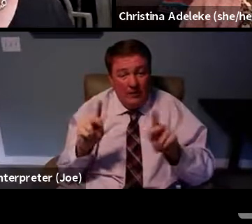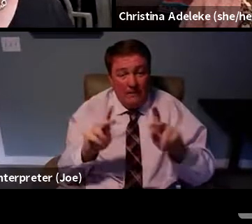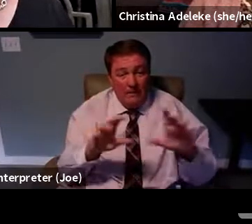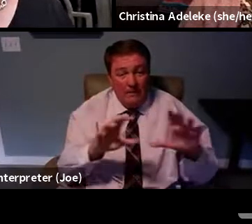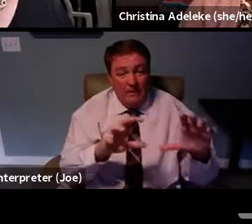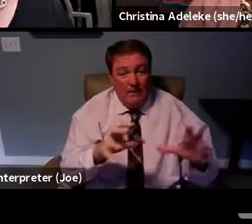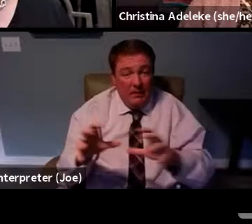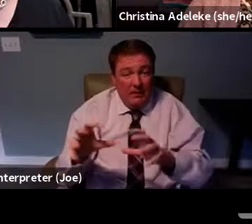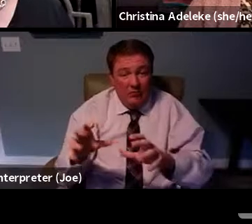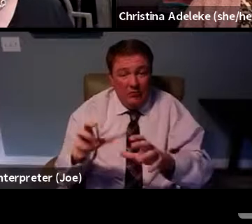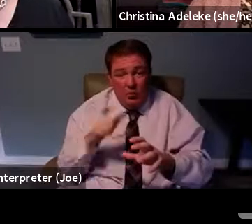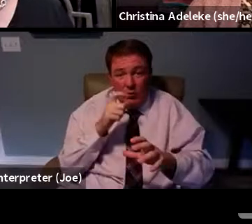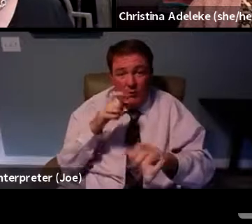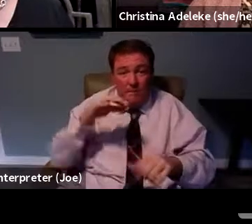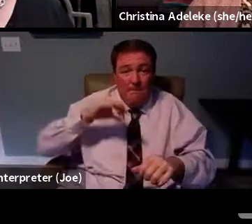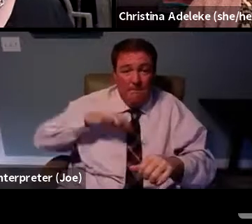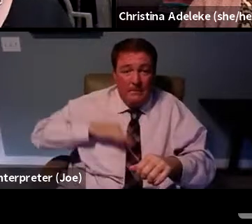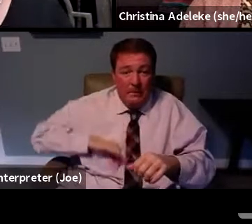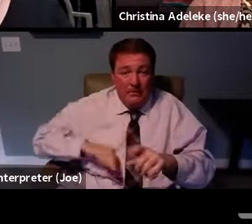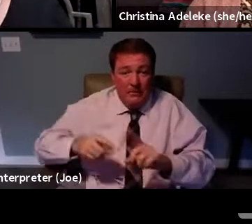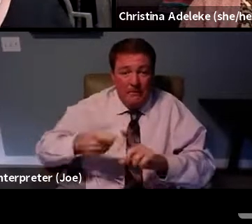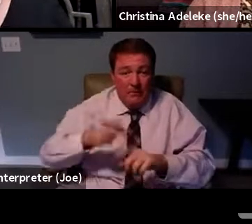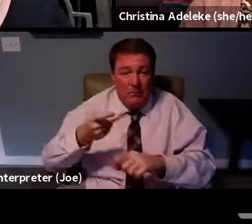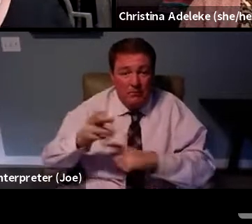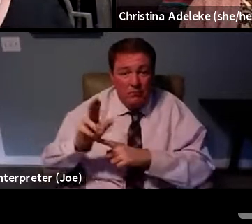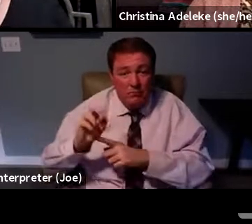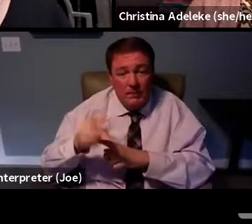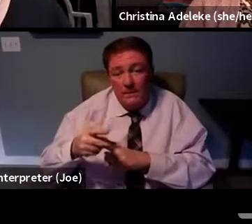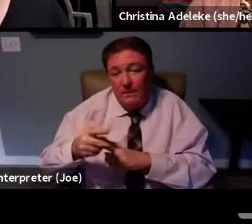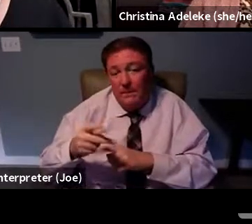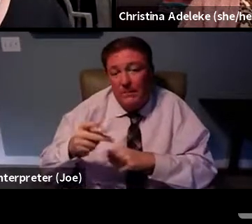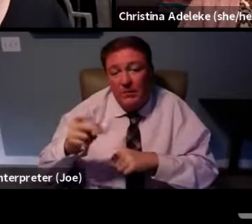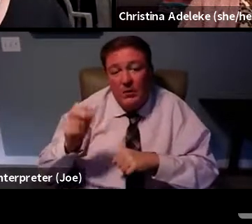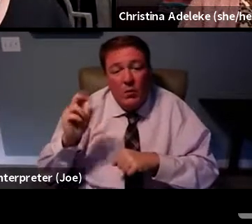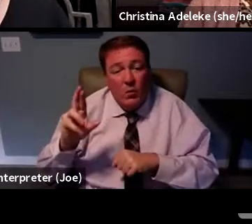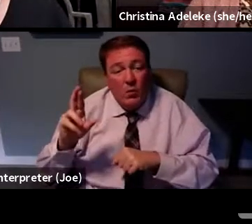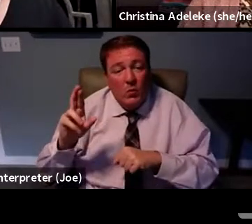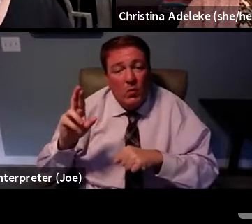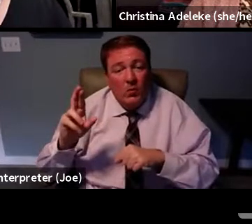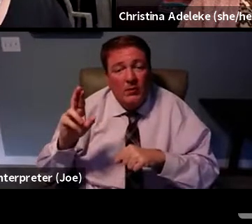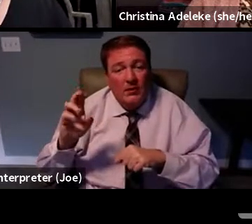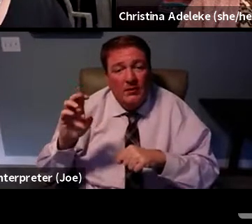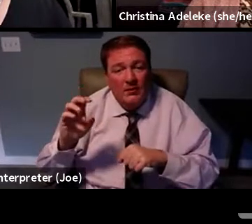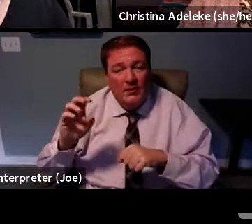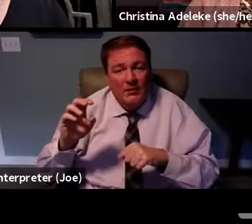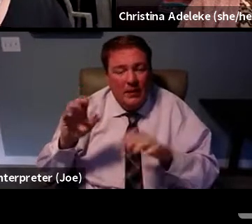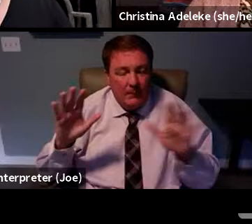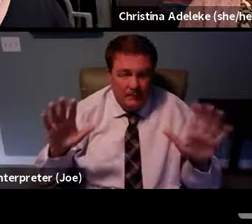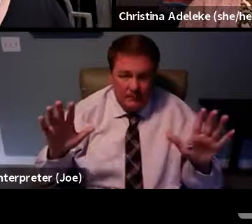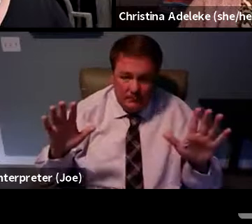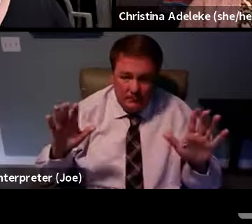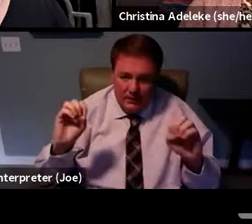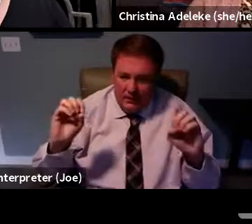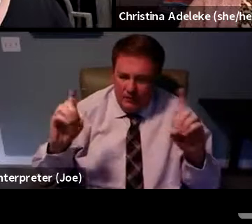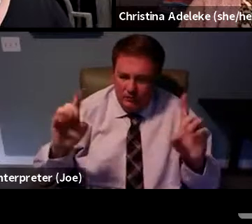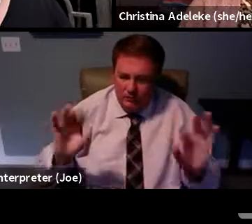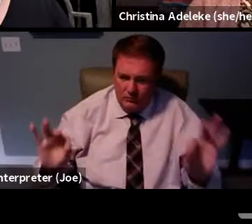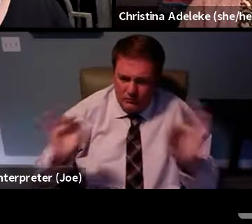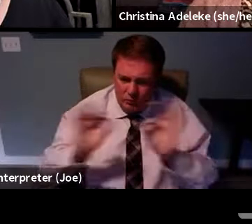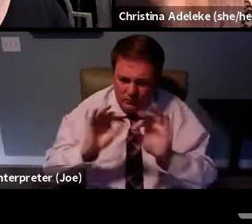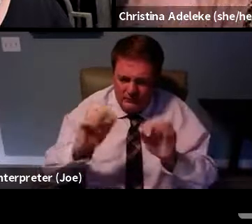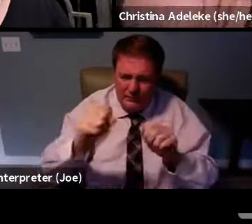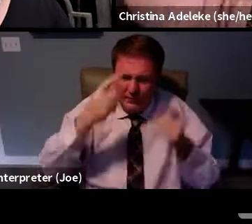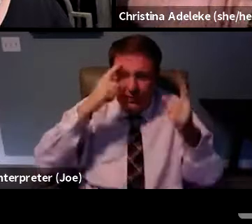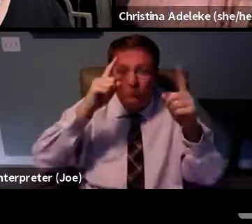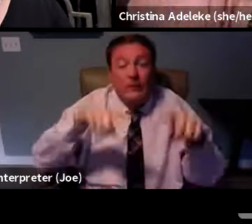that have benefited the most or that, you know, even with all the, and I think education is paramount and I agree with the two